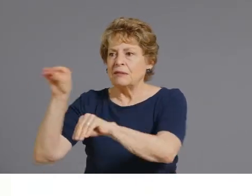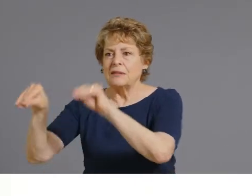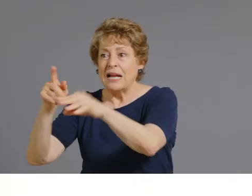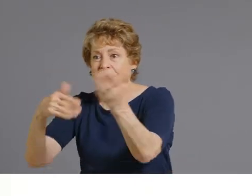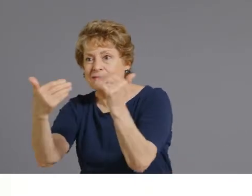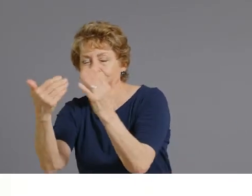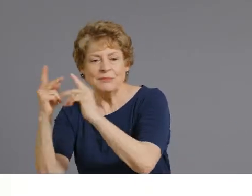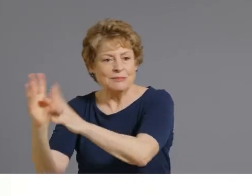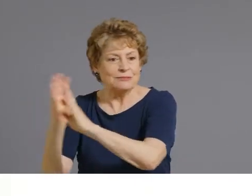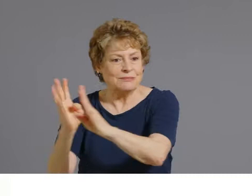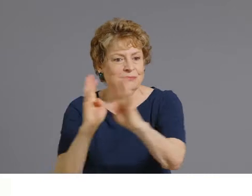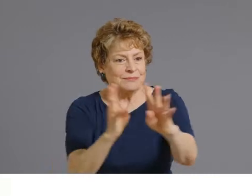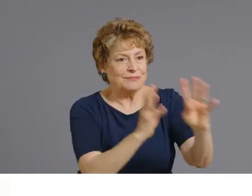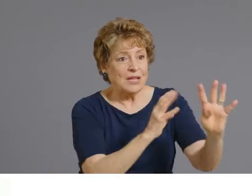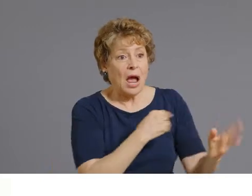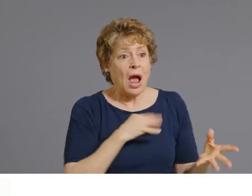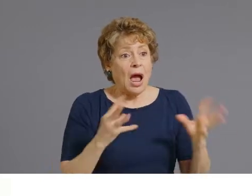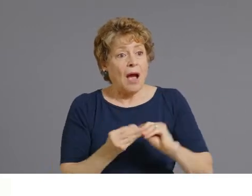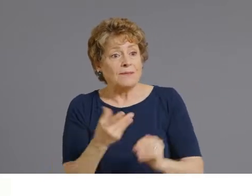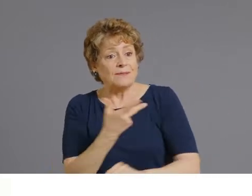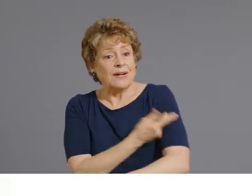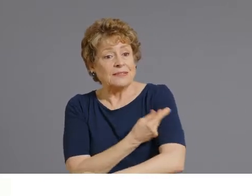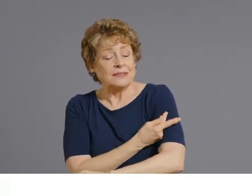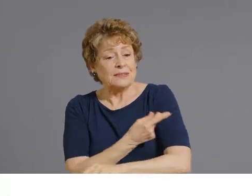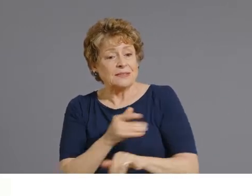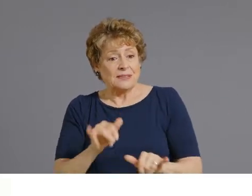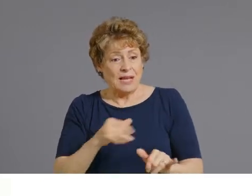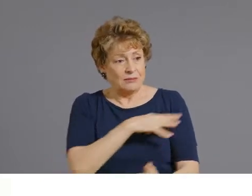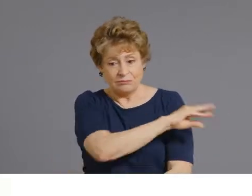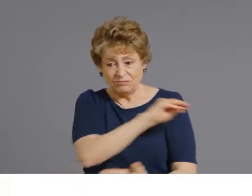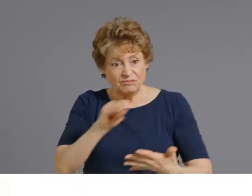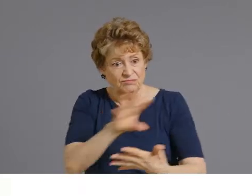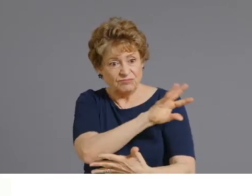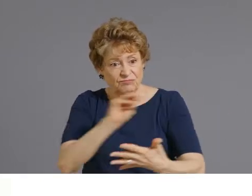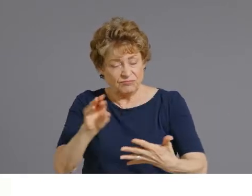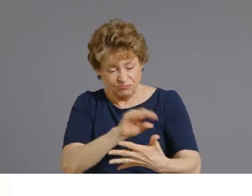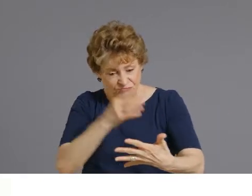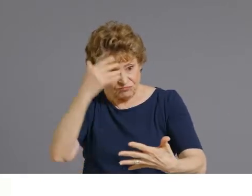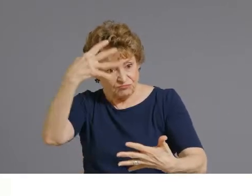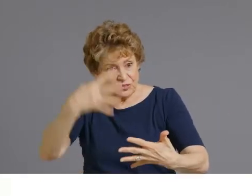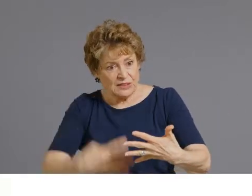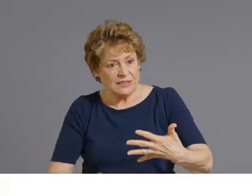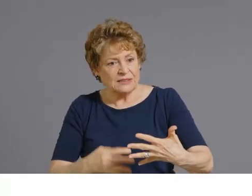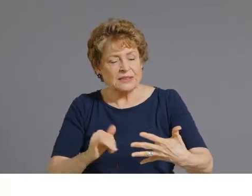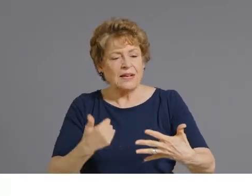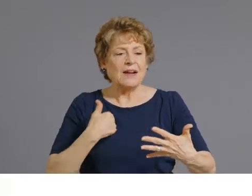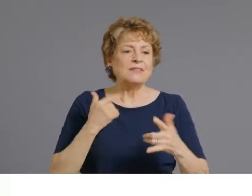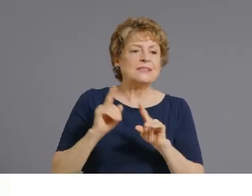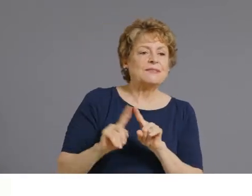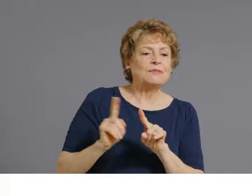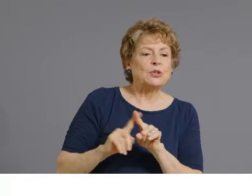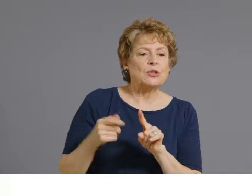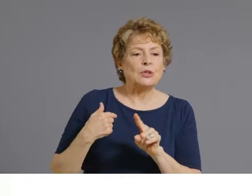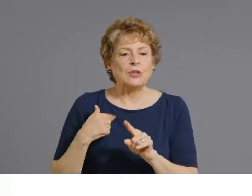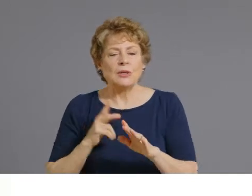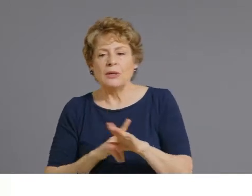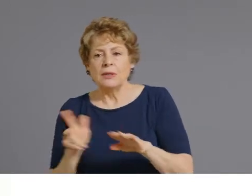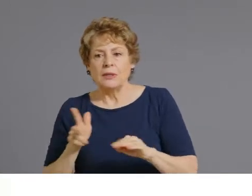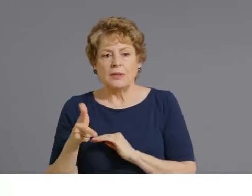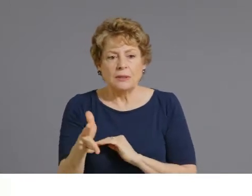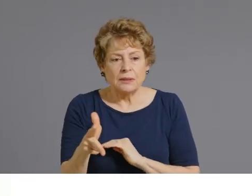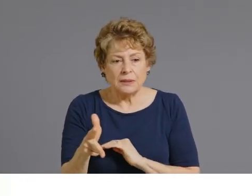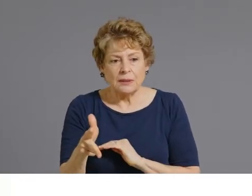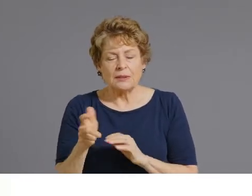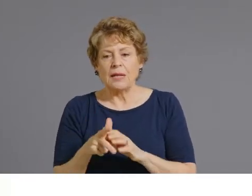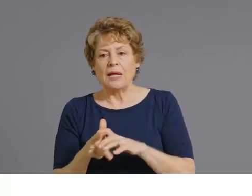management system. So the VMS that includes our state fixed sites, mobile pop up events, community events. There's a